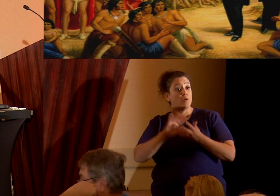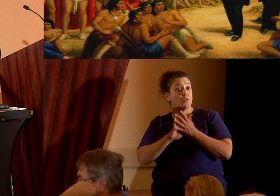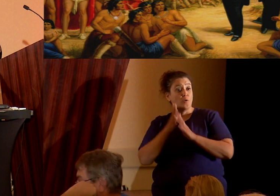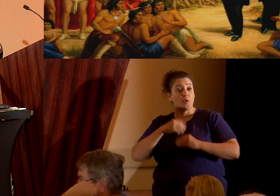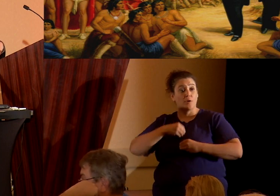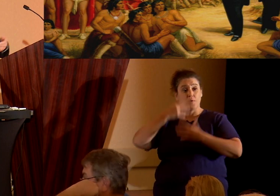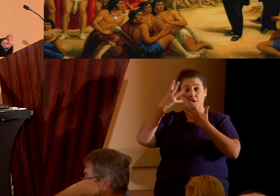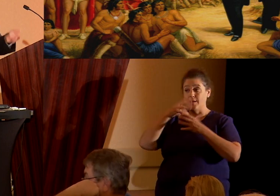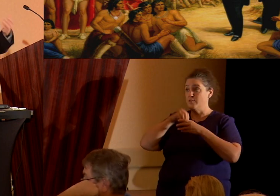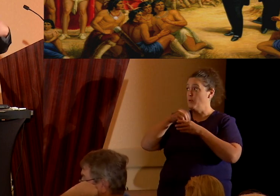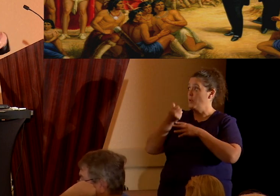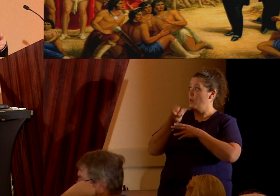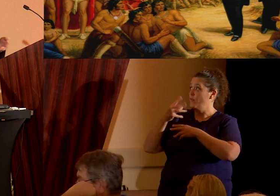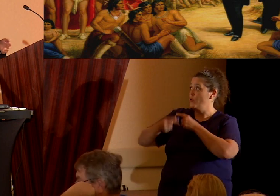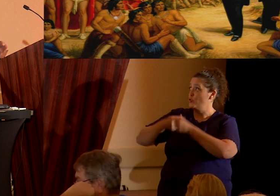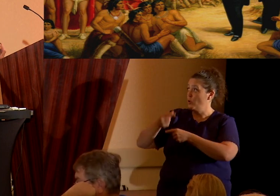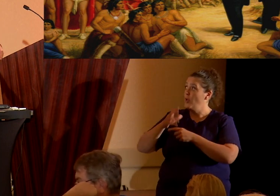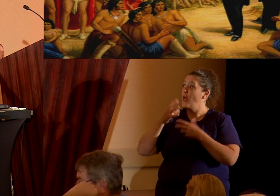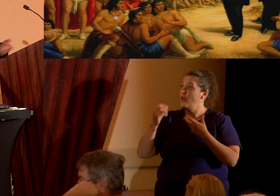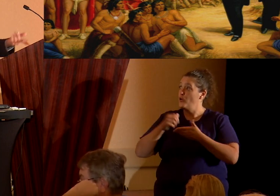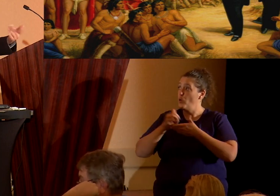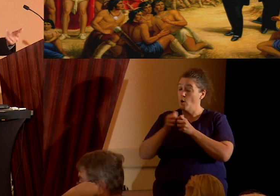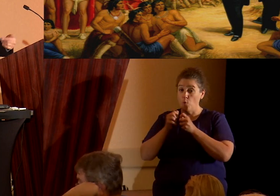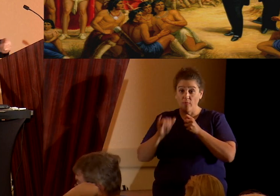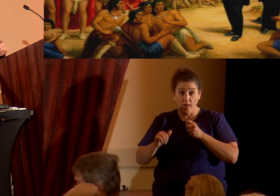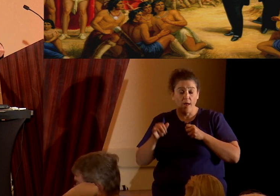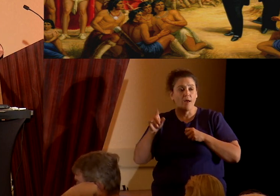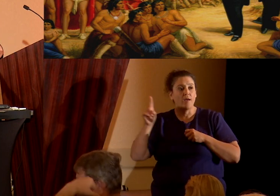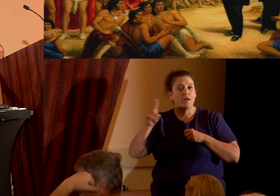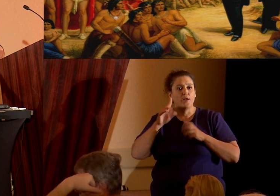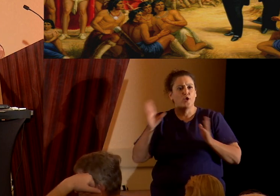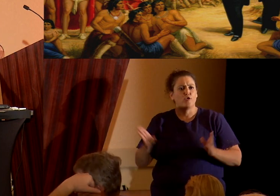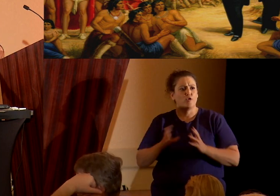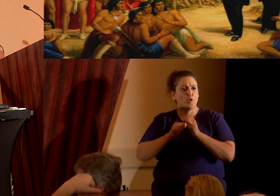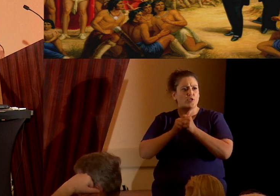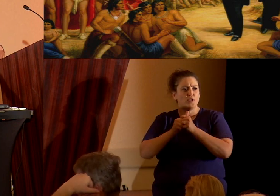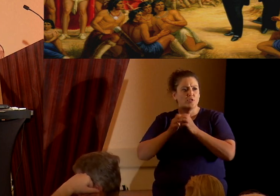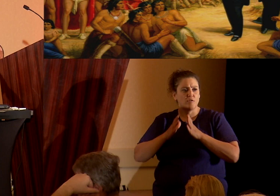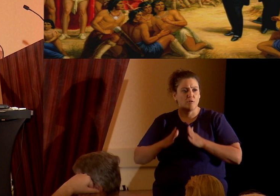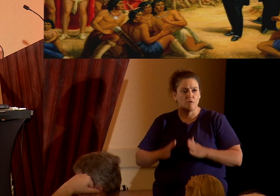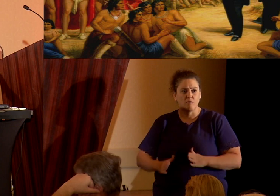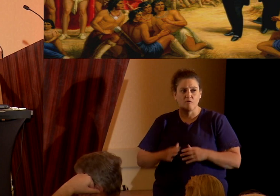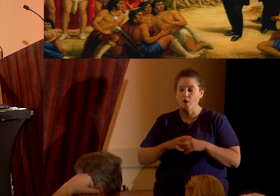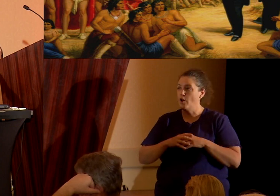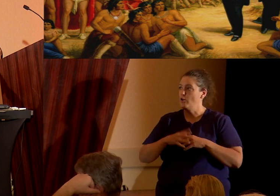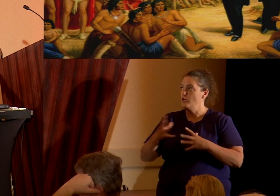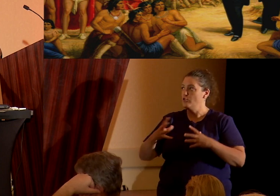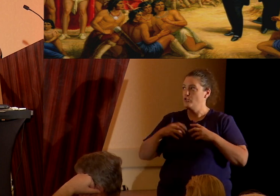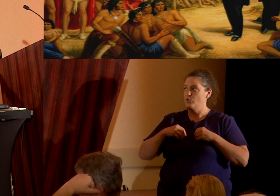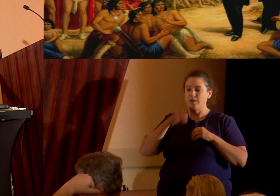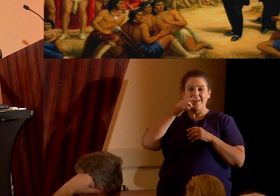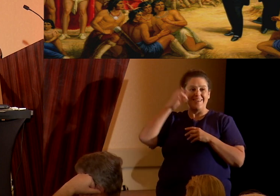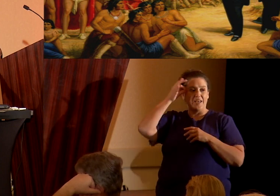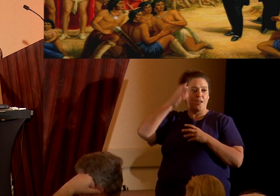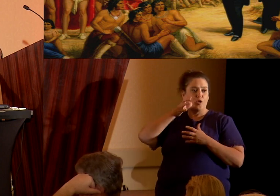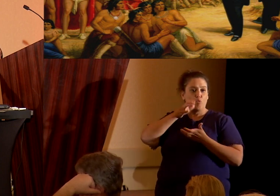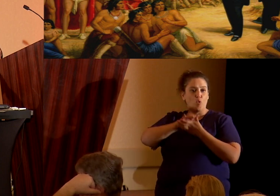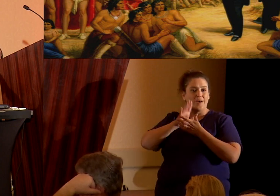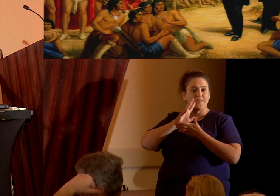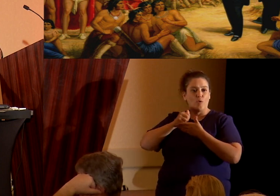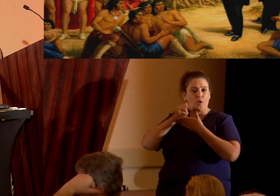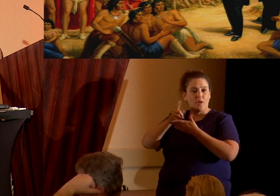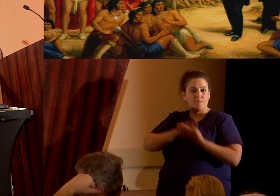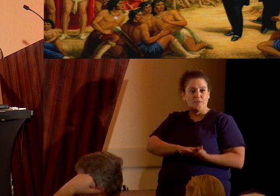generations, and to help with this, Smith encouraged his, his, uh, followers to take Indian wives, which presumably would help with the fair and delightsome